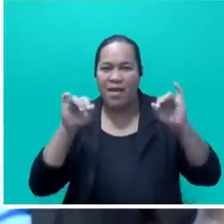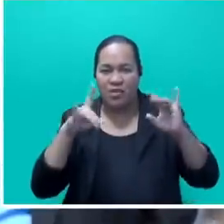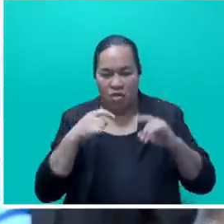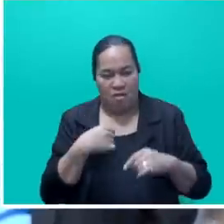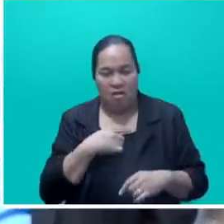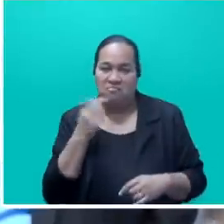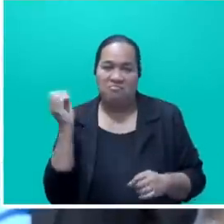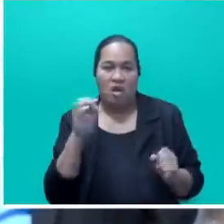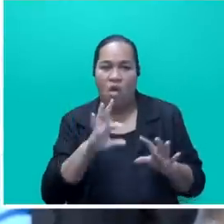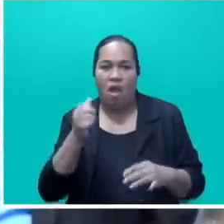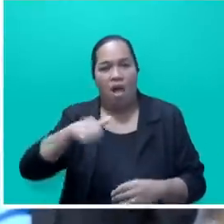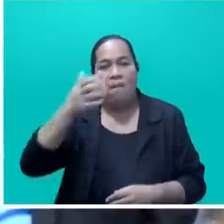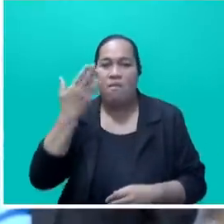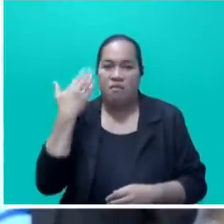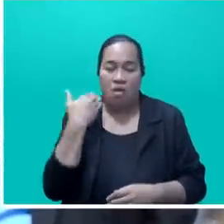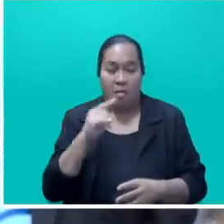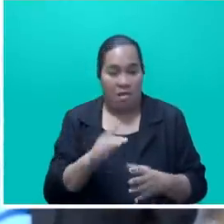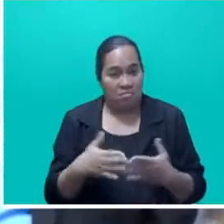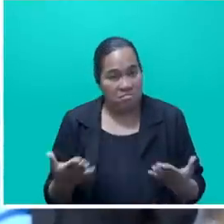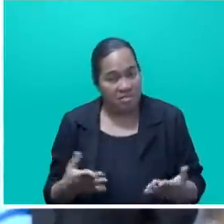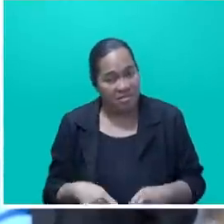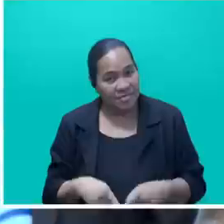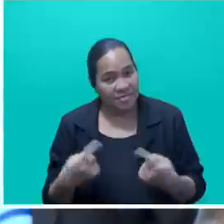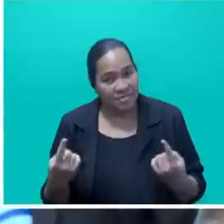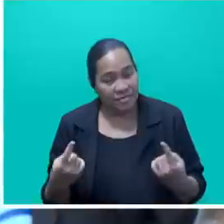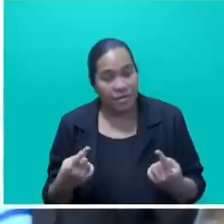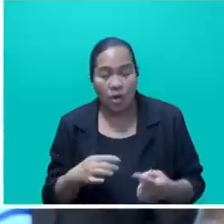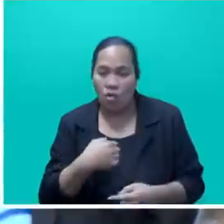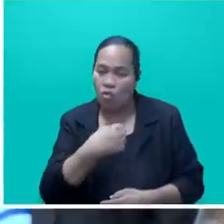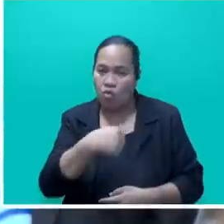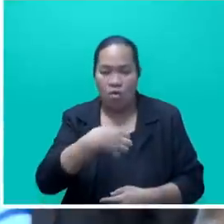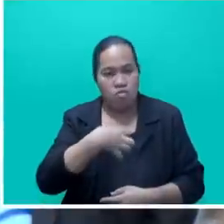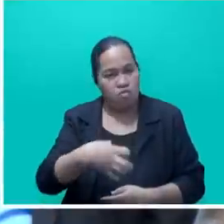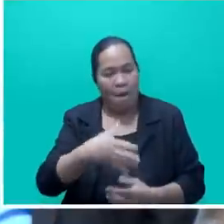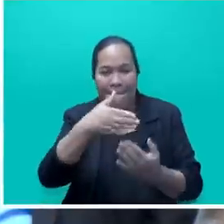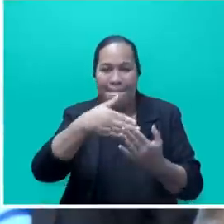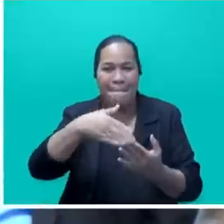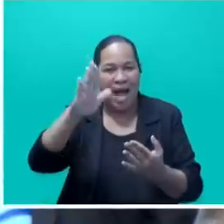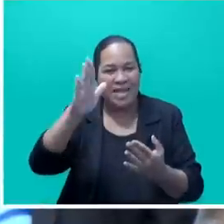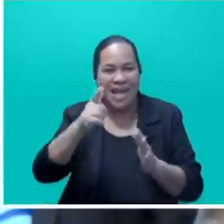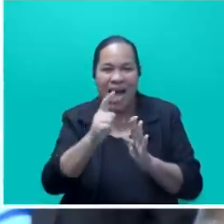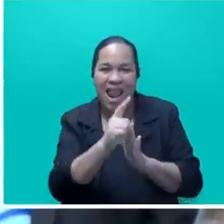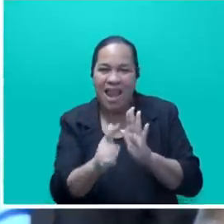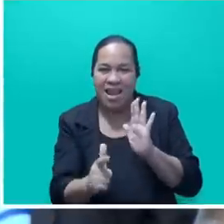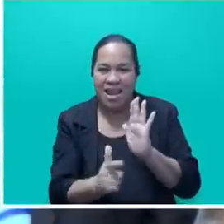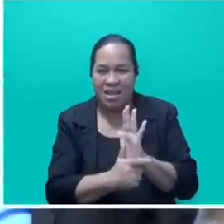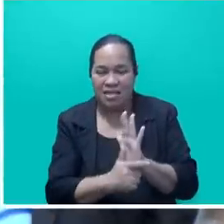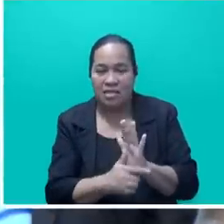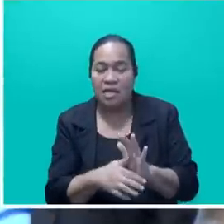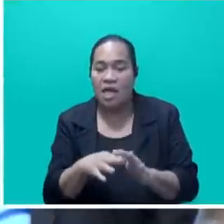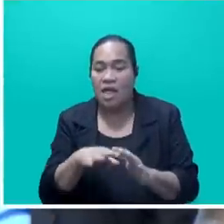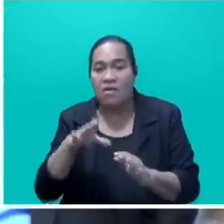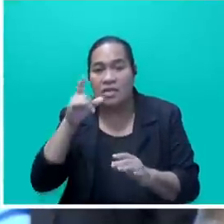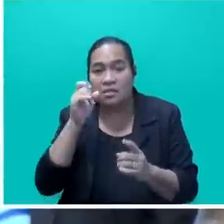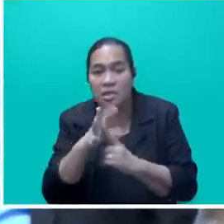Mr. Speaker, Sir, we will no longer pass overnight legislations that take away the rights of indigenous